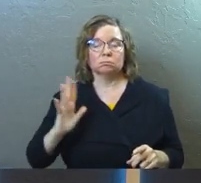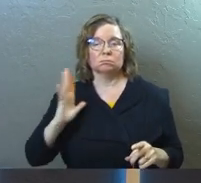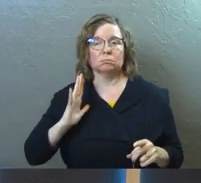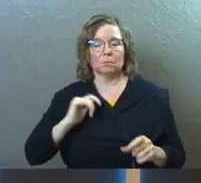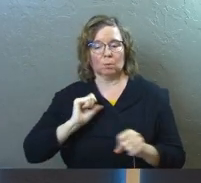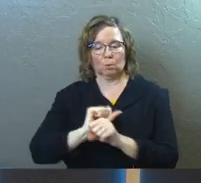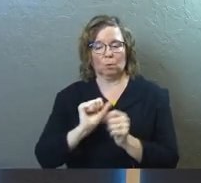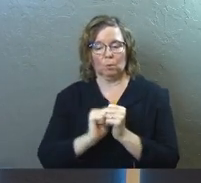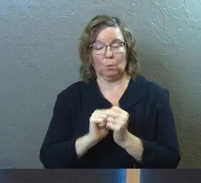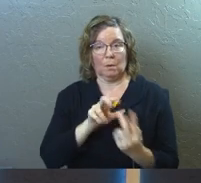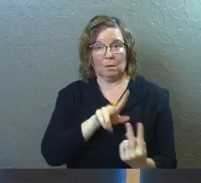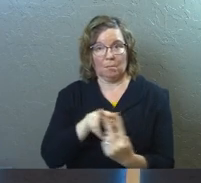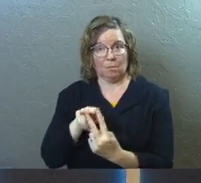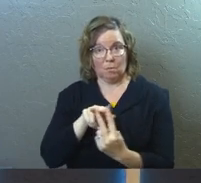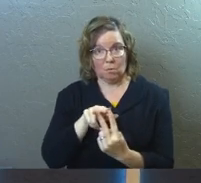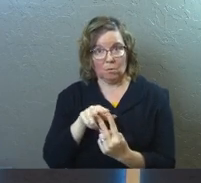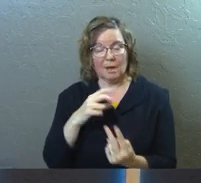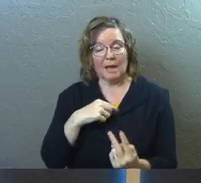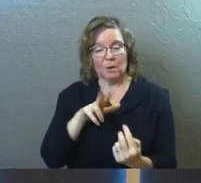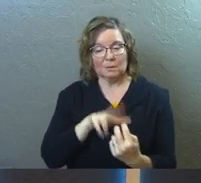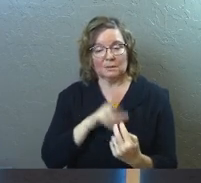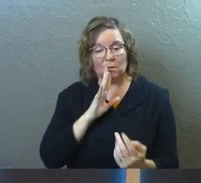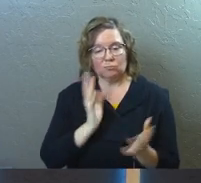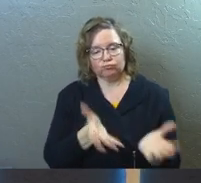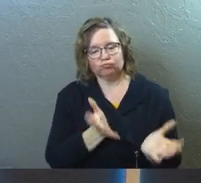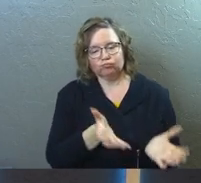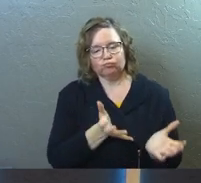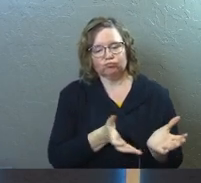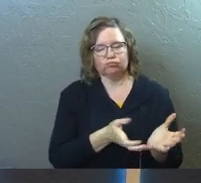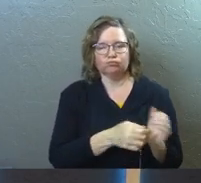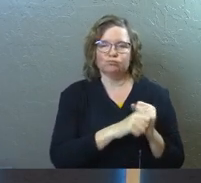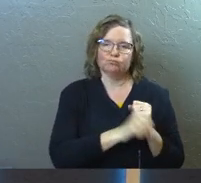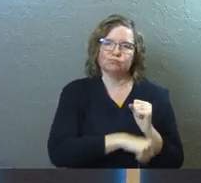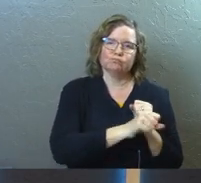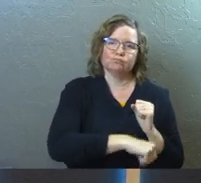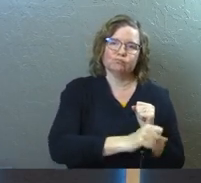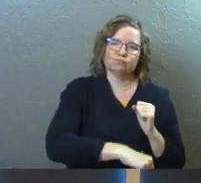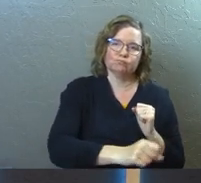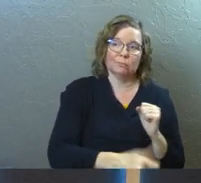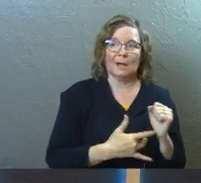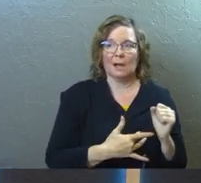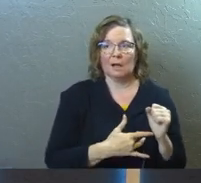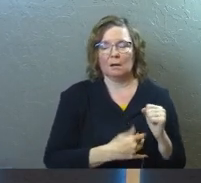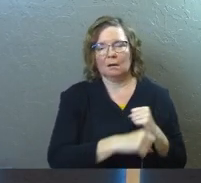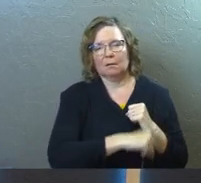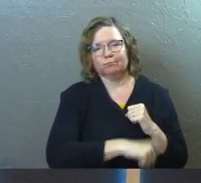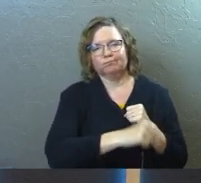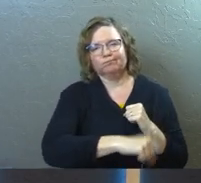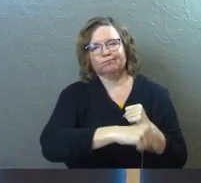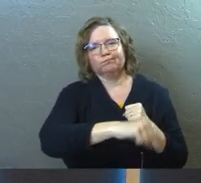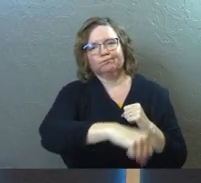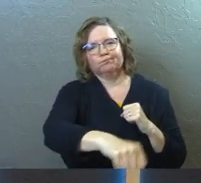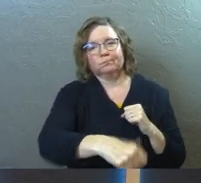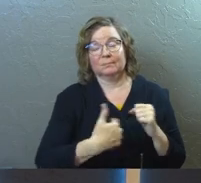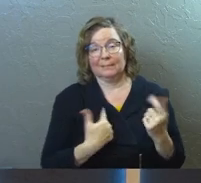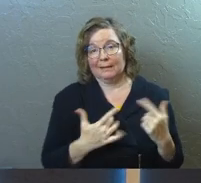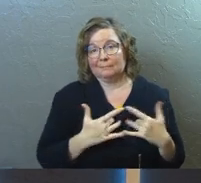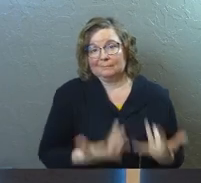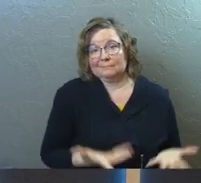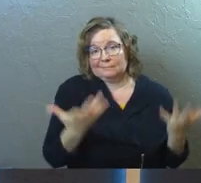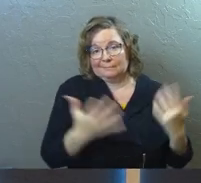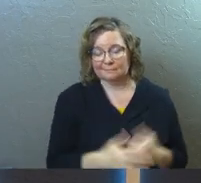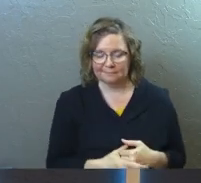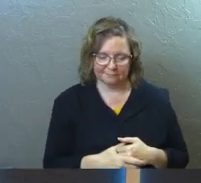worked with couples, I'll sit there and talk and I'll share a lot of stuff because that's what I do. I monologue at people. I'm just, I just do.